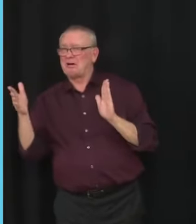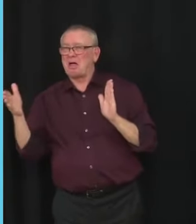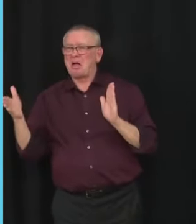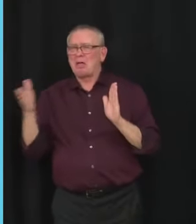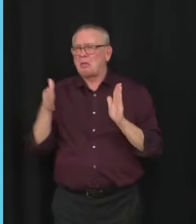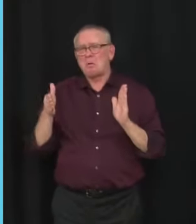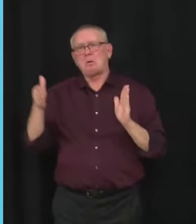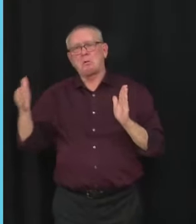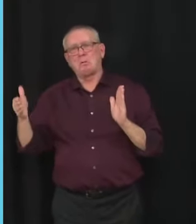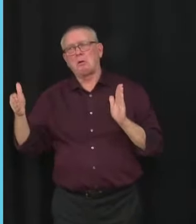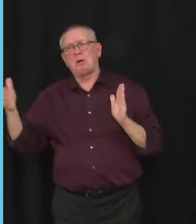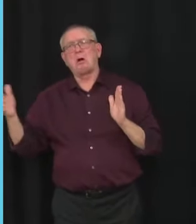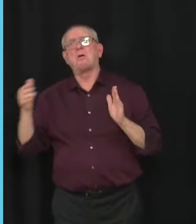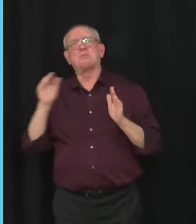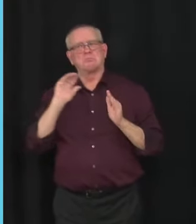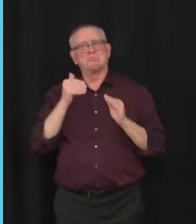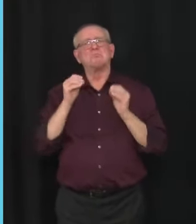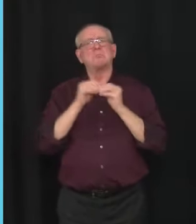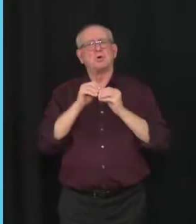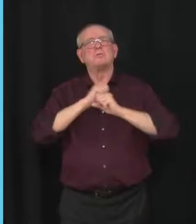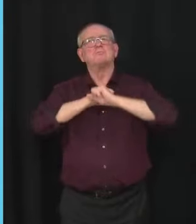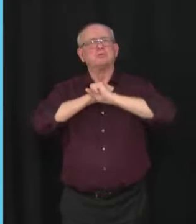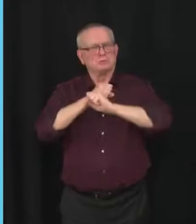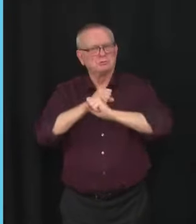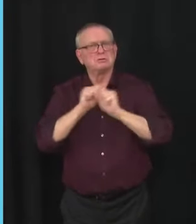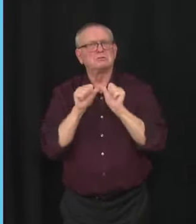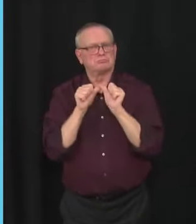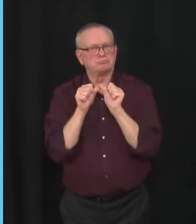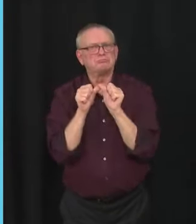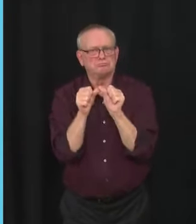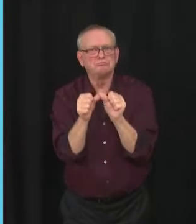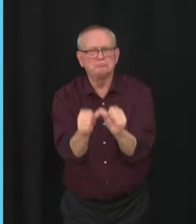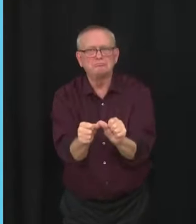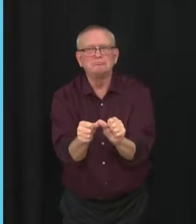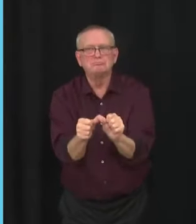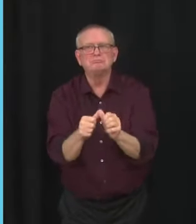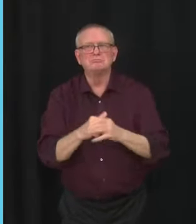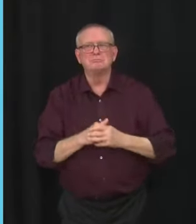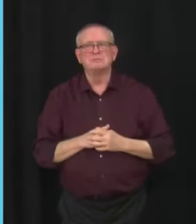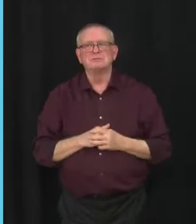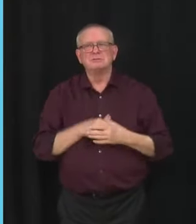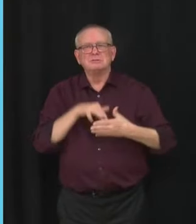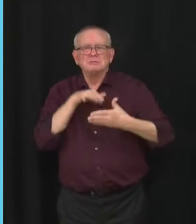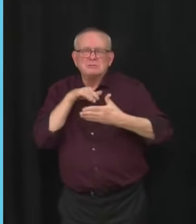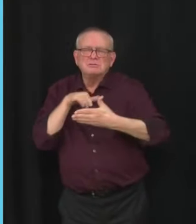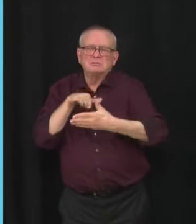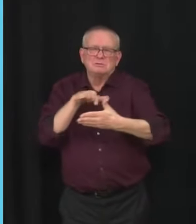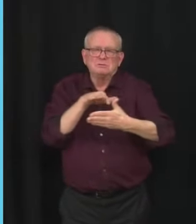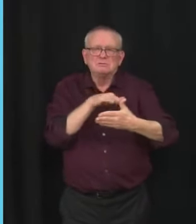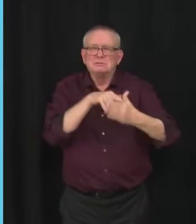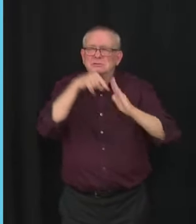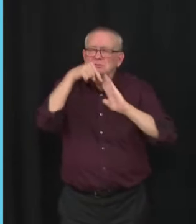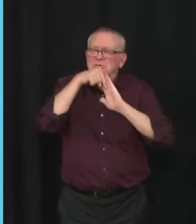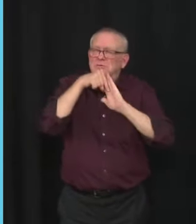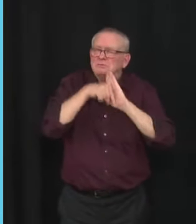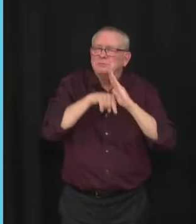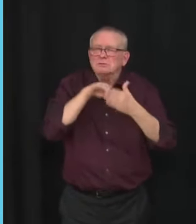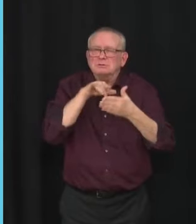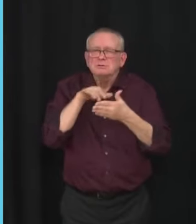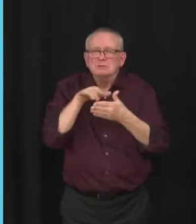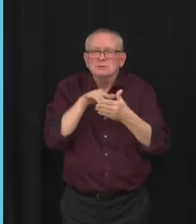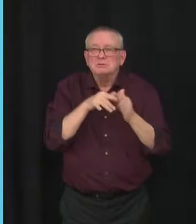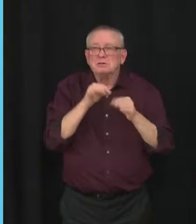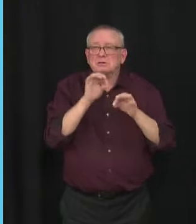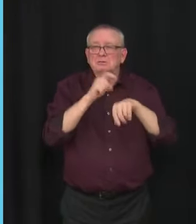effectiveness that lasts longer. It's also based on evidence that suggests that it may reduce the risks of the very